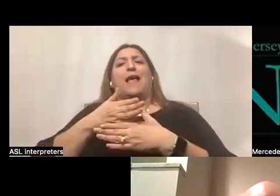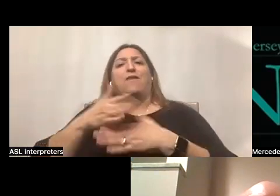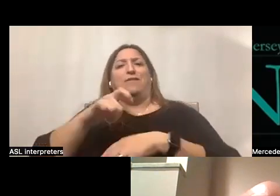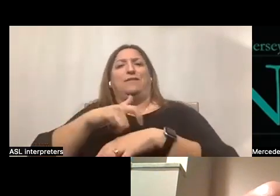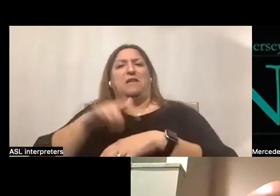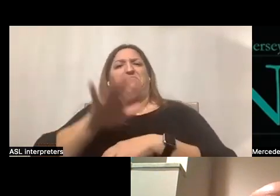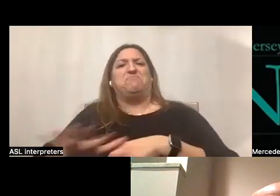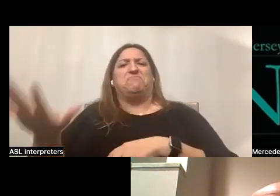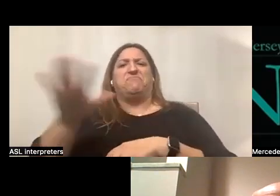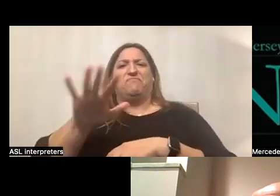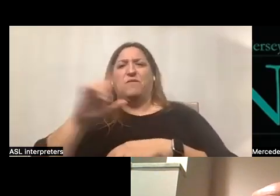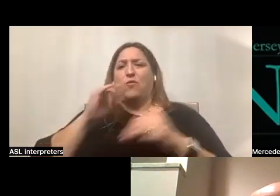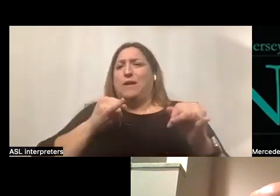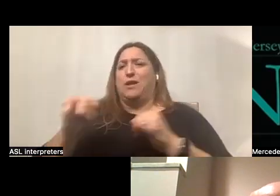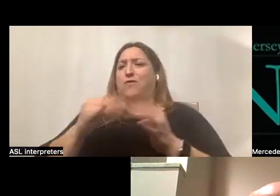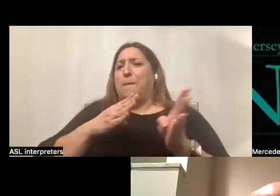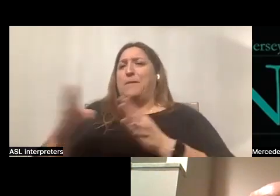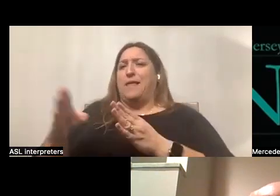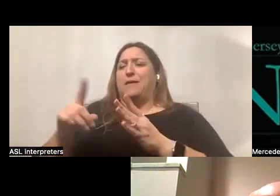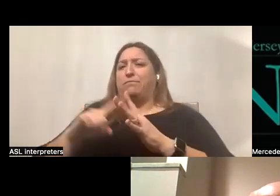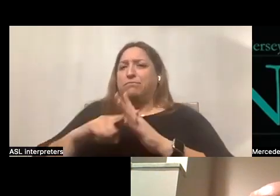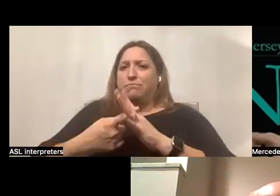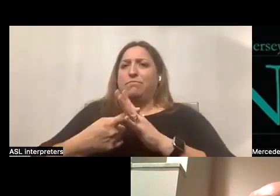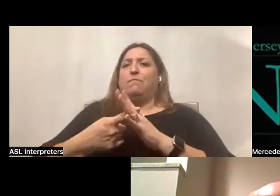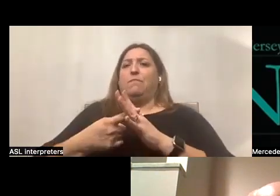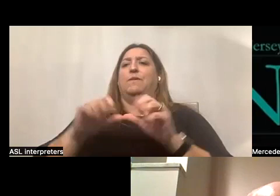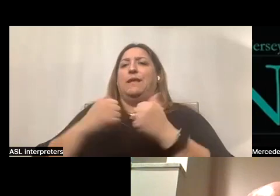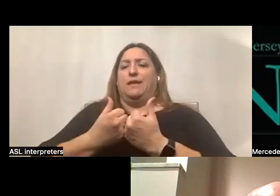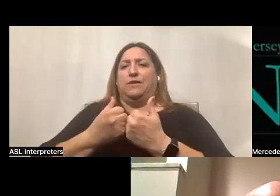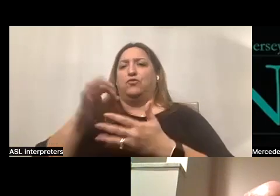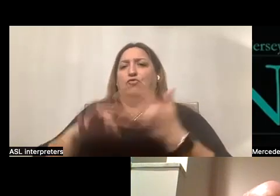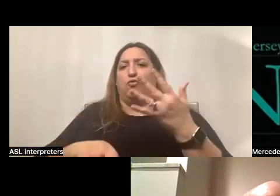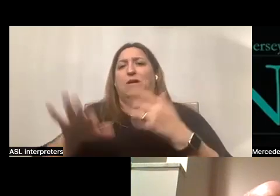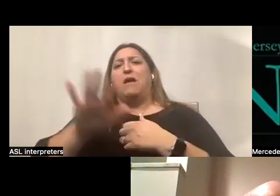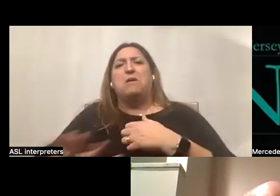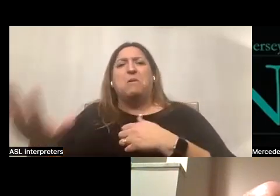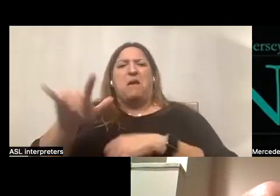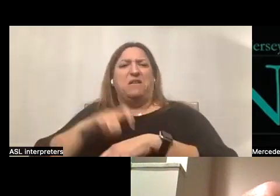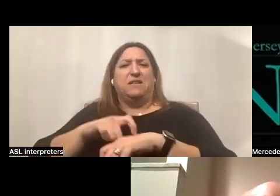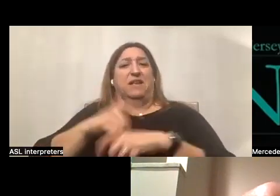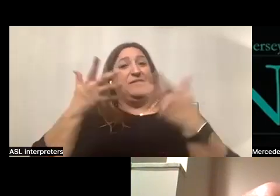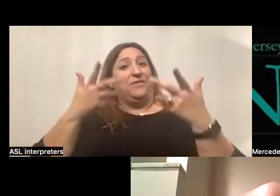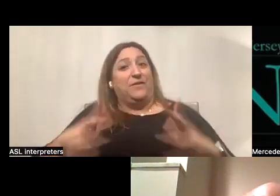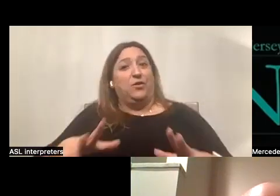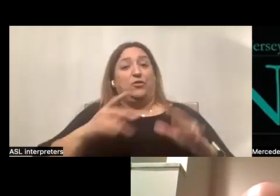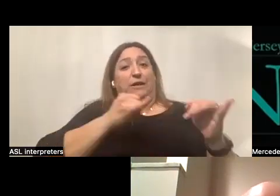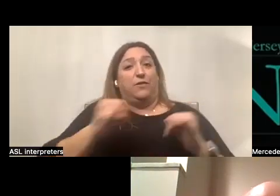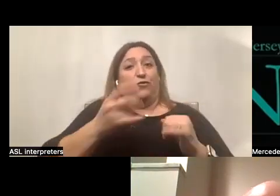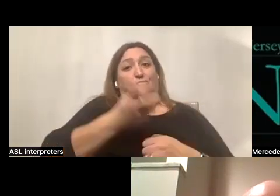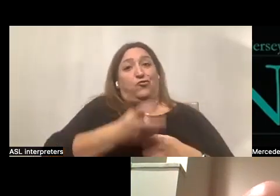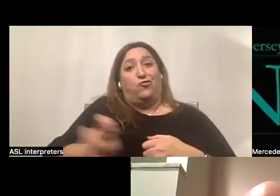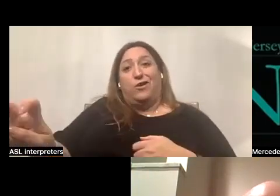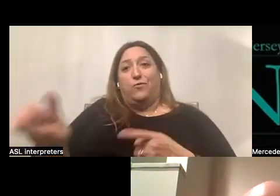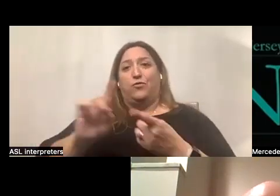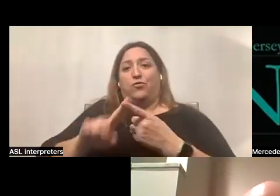take for their individual's plan to be active in agency of choice. The average turnaround time for an individual to transition into